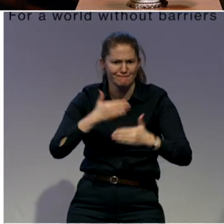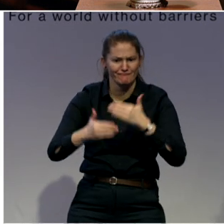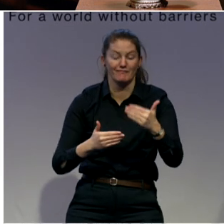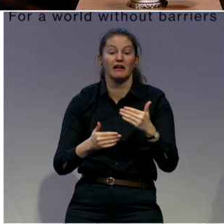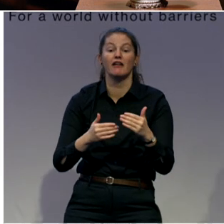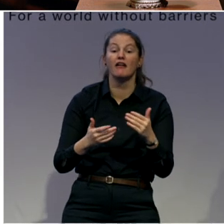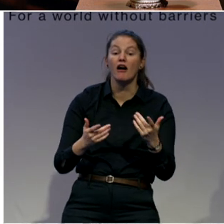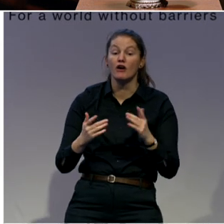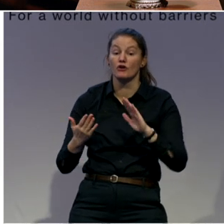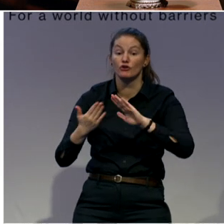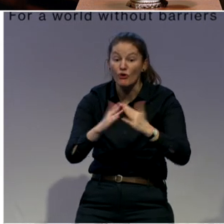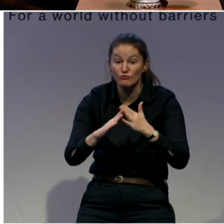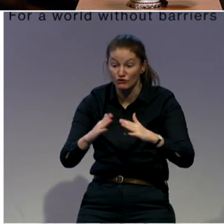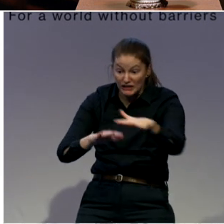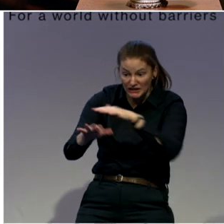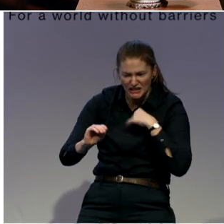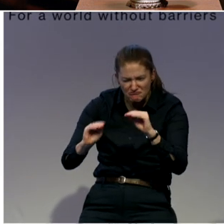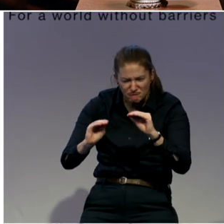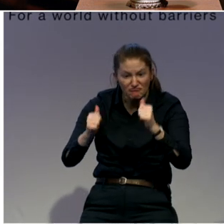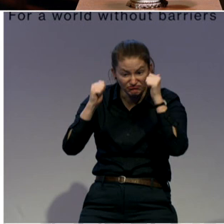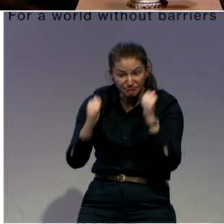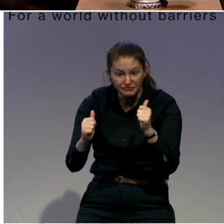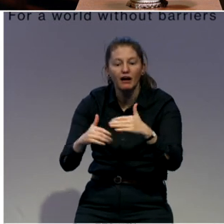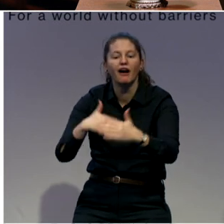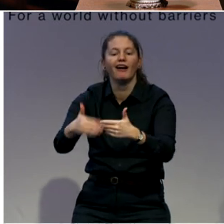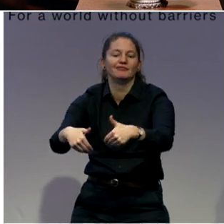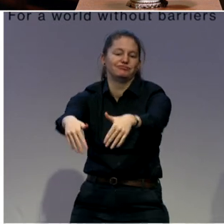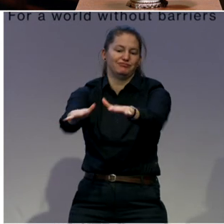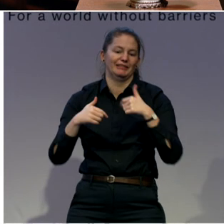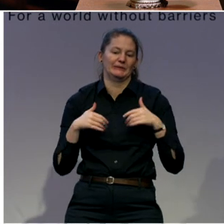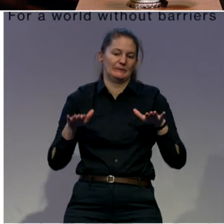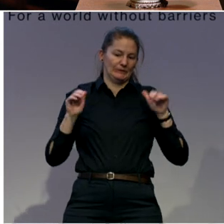rely on our local partners, and we just thank them immensely for their efforts.